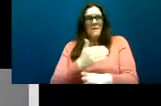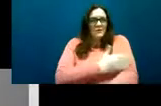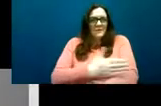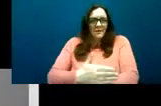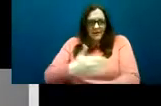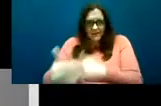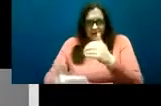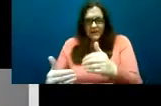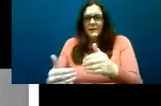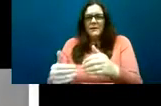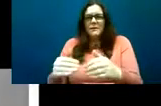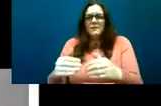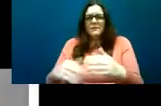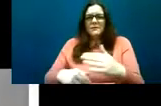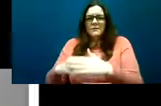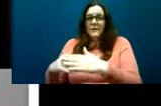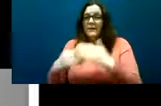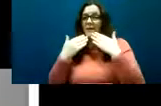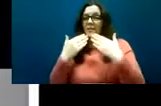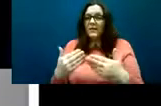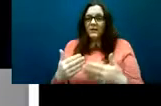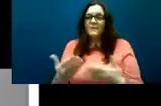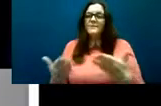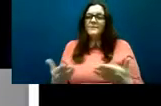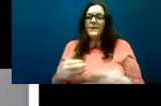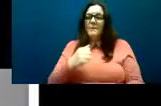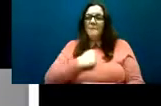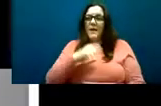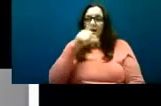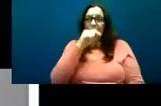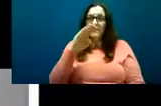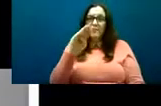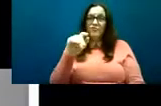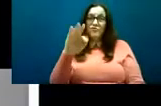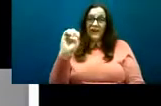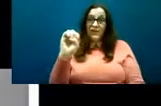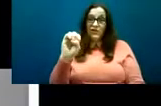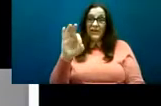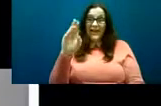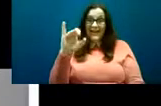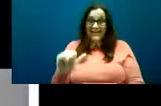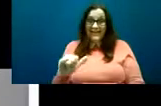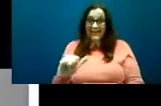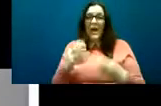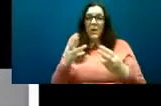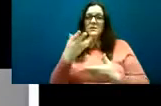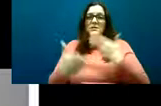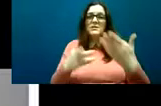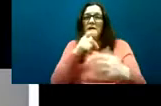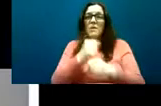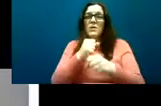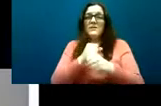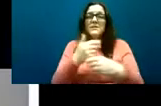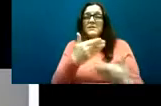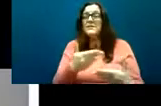my name is Bridge Casey and I'm going to talk you through the results of the study and the conclusions